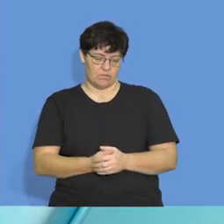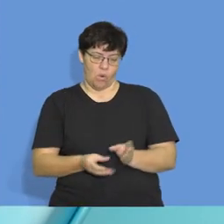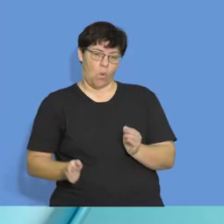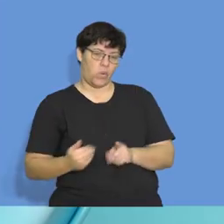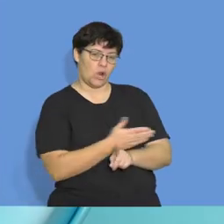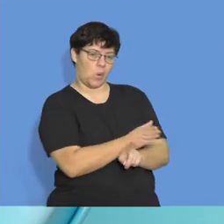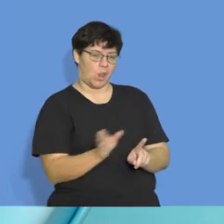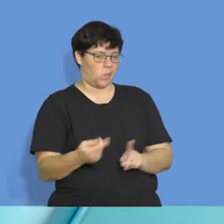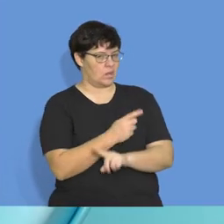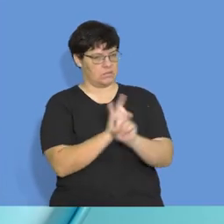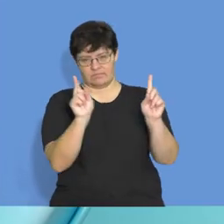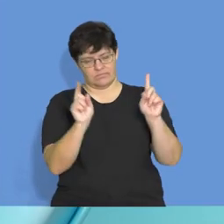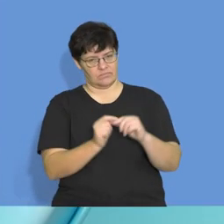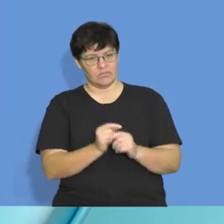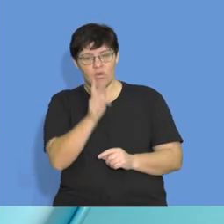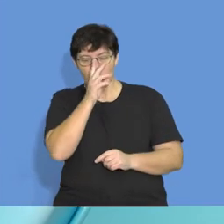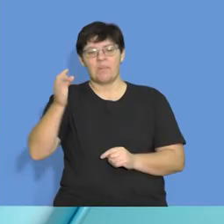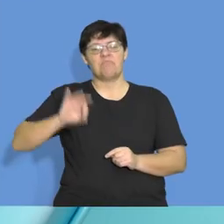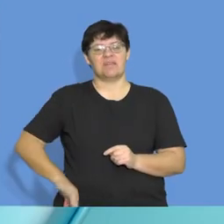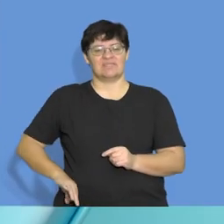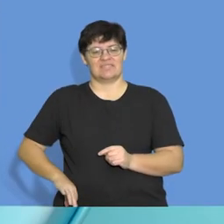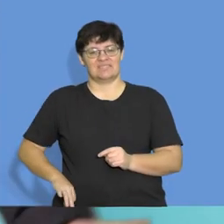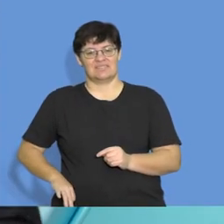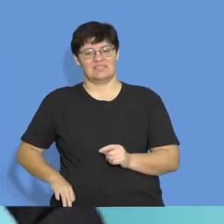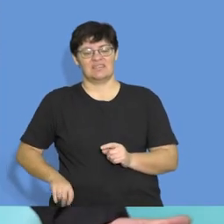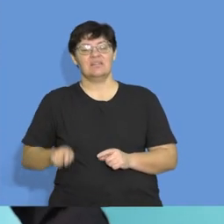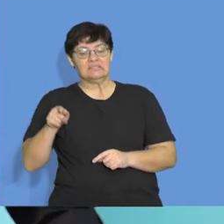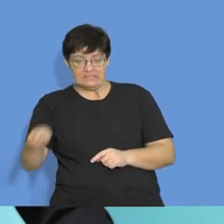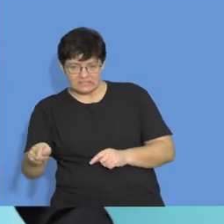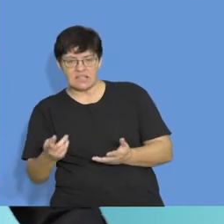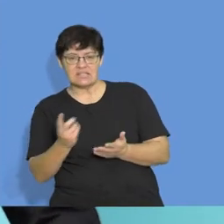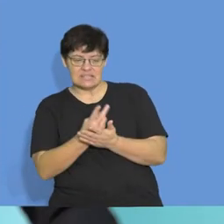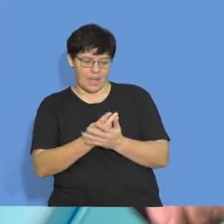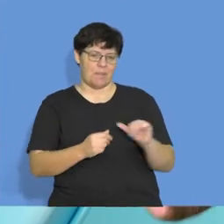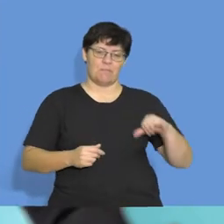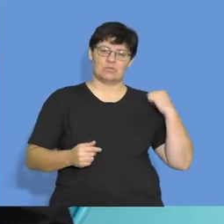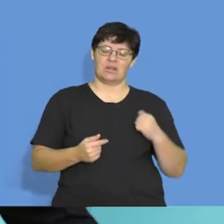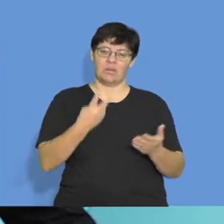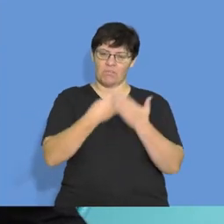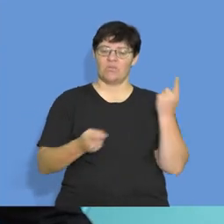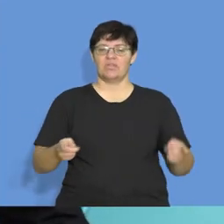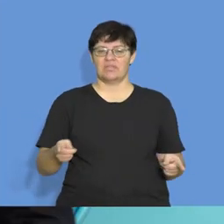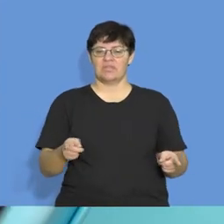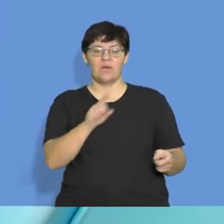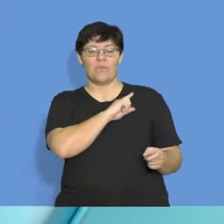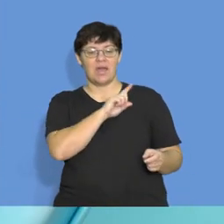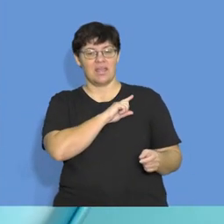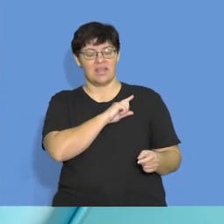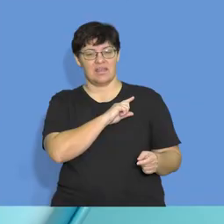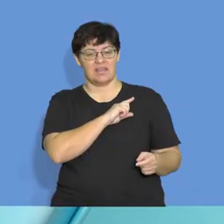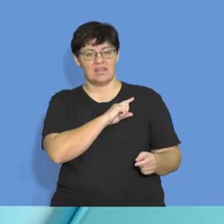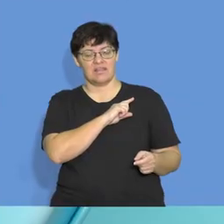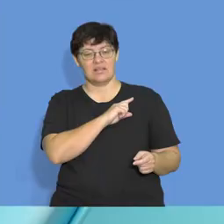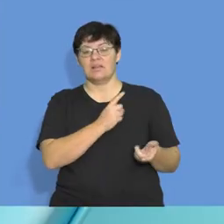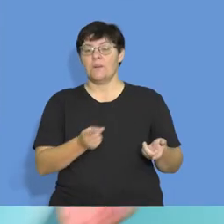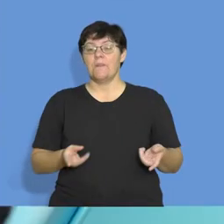look at the benefit for both Zokele and the municipality, because at the end of the day, if we were